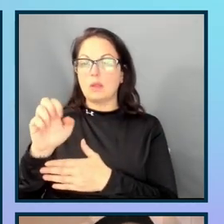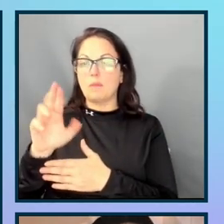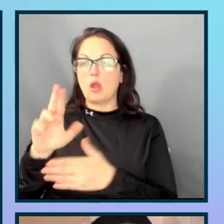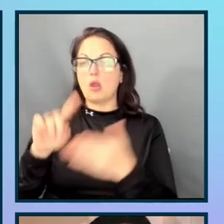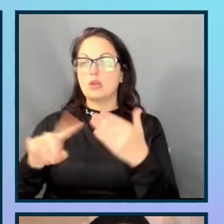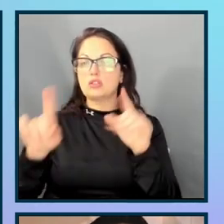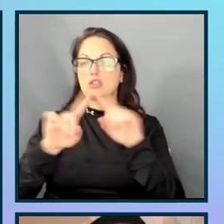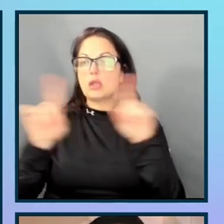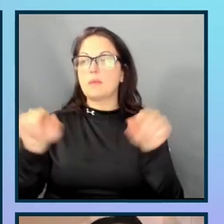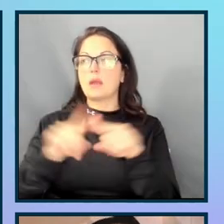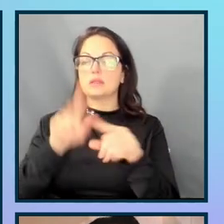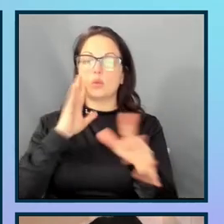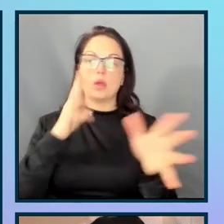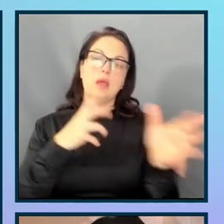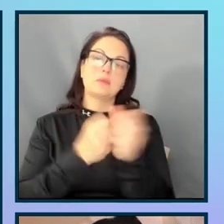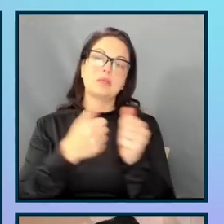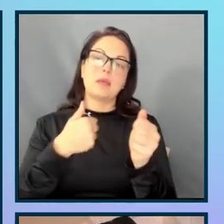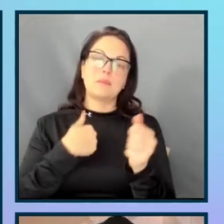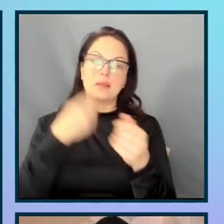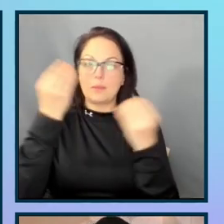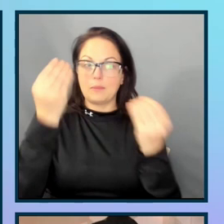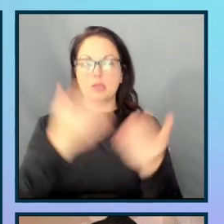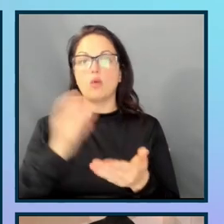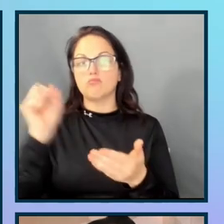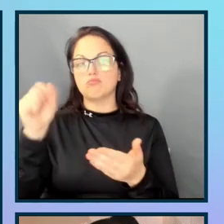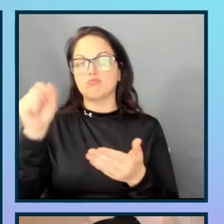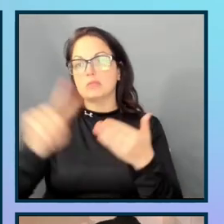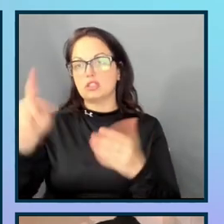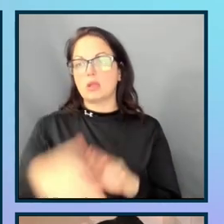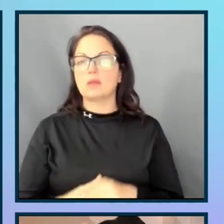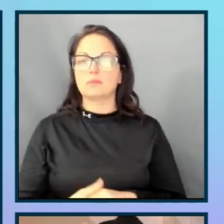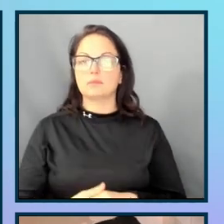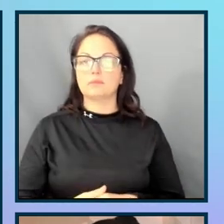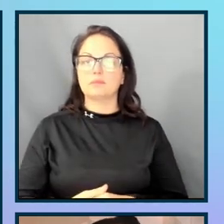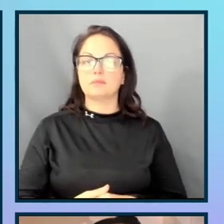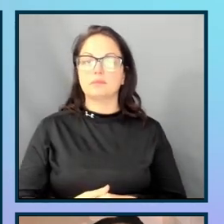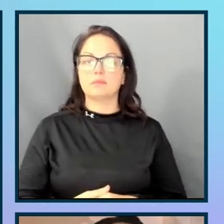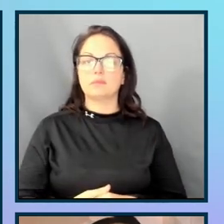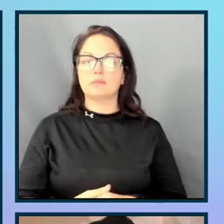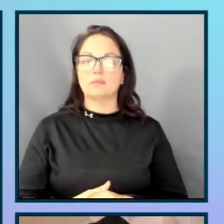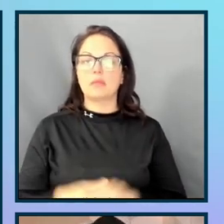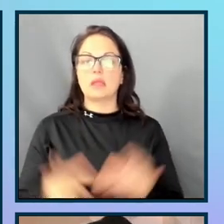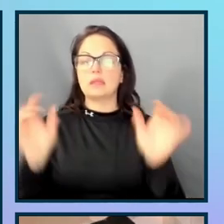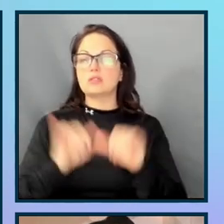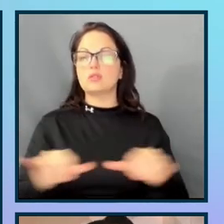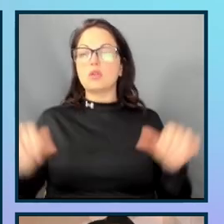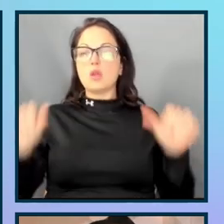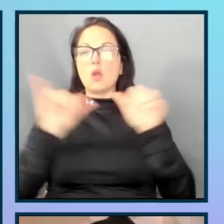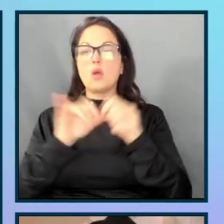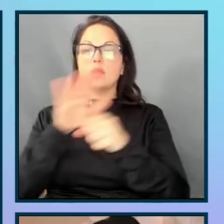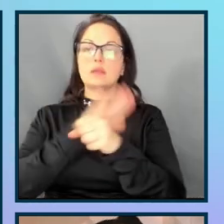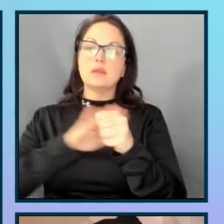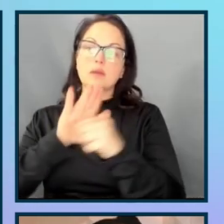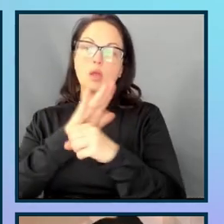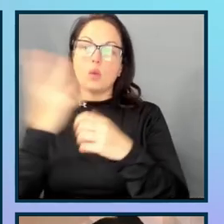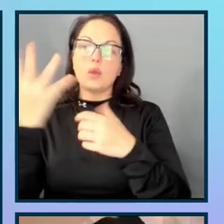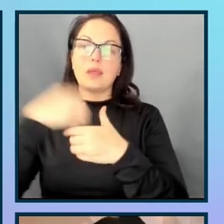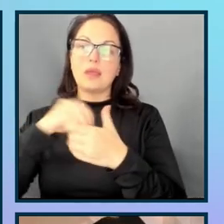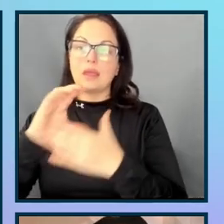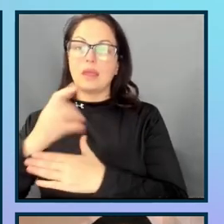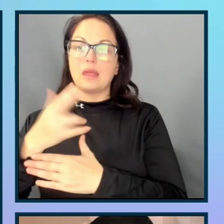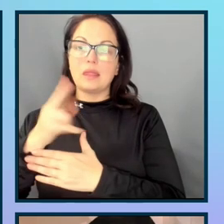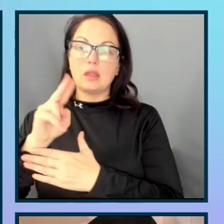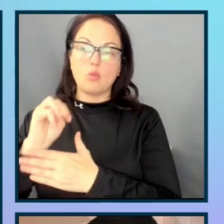update me and tell me, hey, this has been checked. And these are all of the same properties that we were able to see from inside the Chrome DevTools inside that